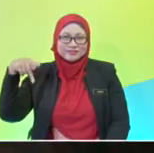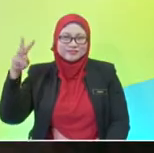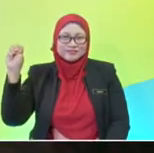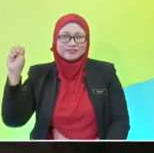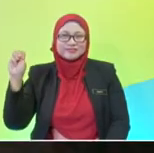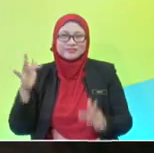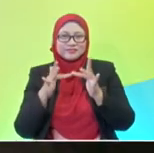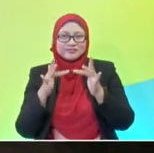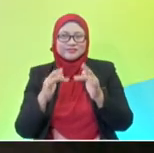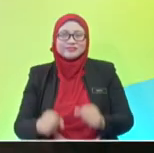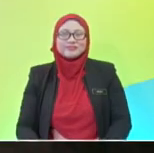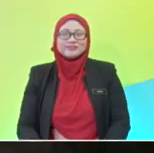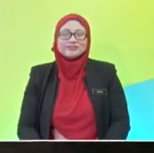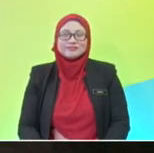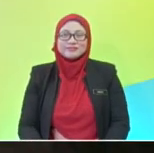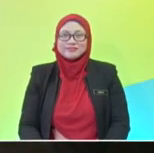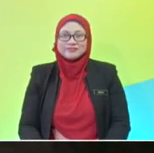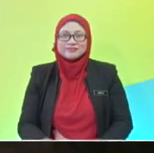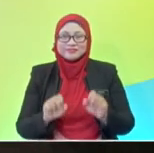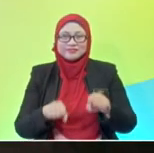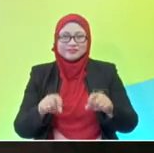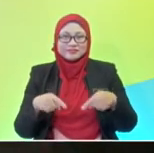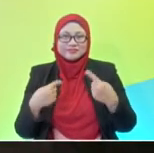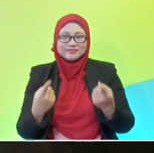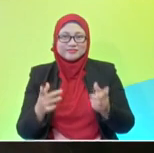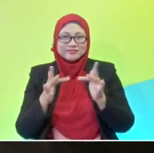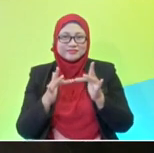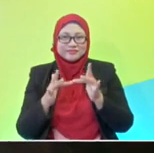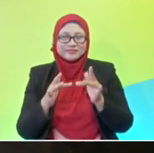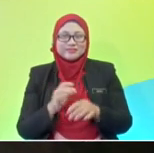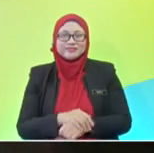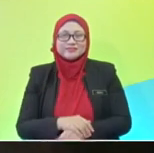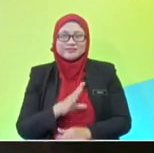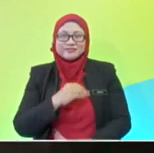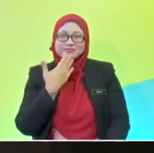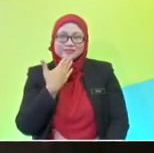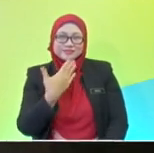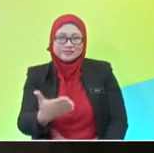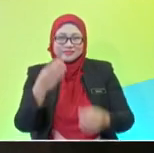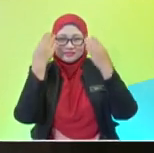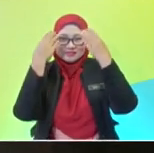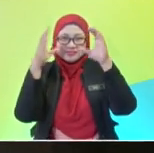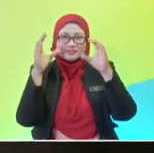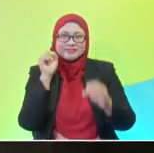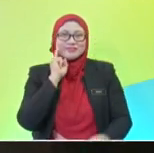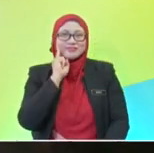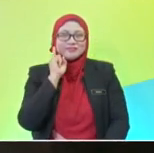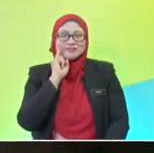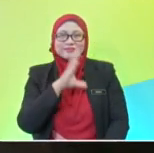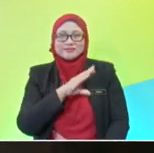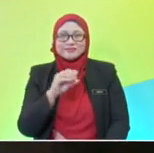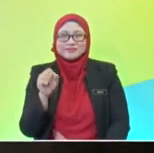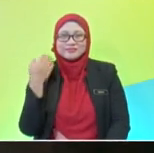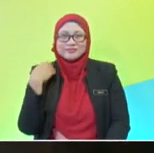revisions. Click on that link and then we'll go straight to that website. Okay. Thank you, Madam Ina. I believe we have a song to wrap up today. So, don't go